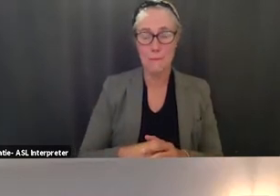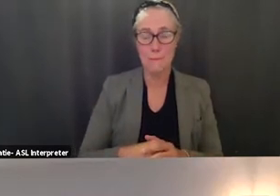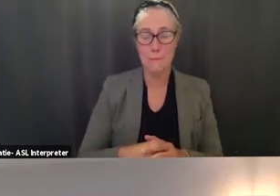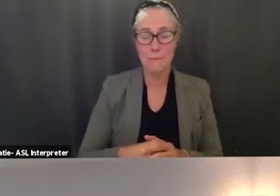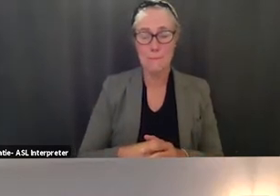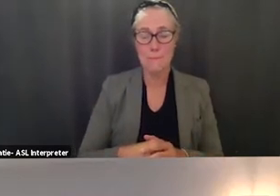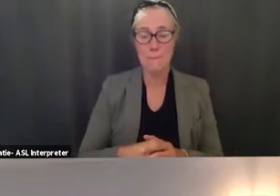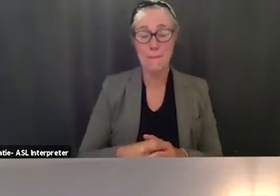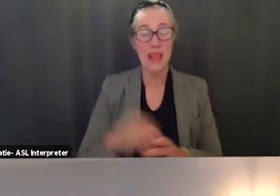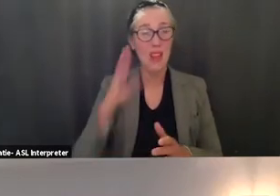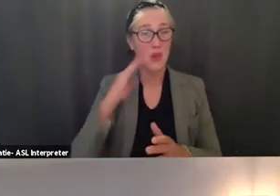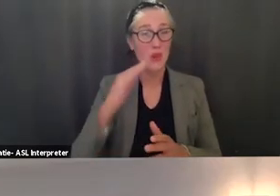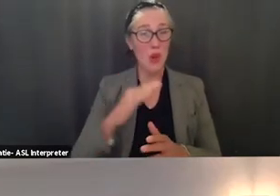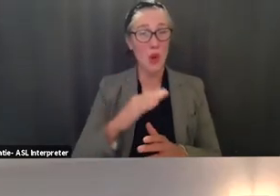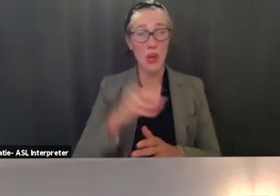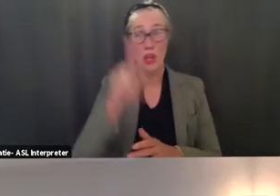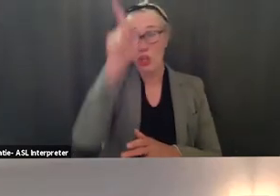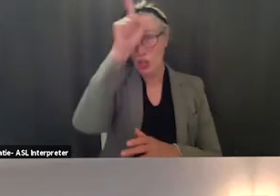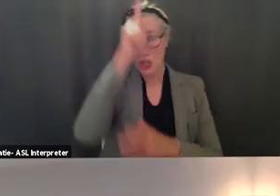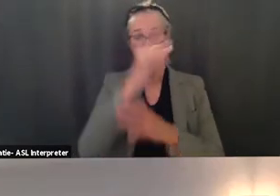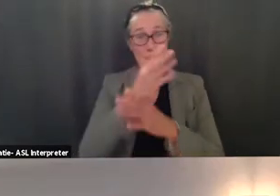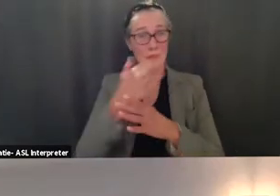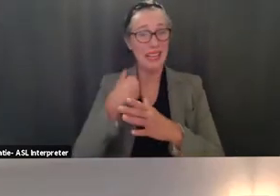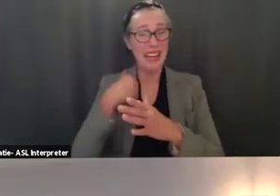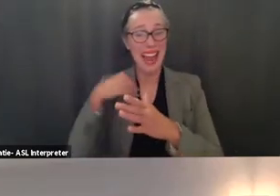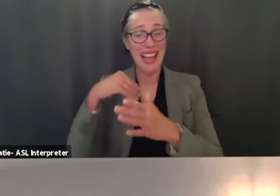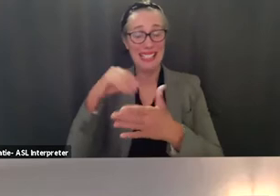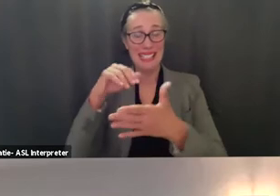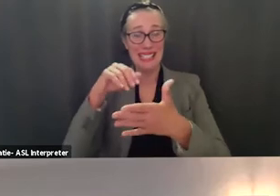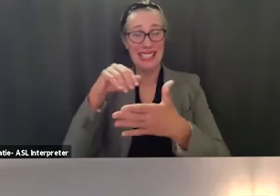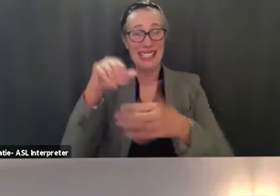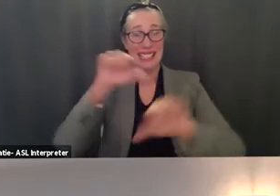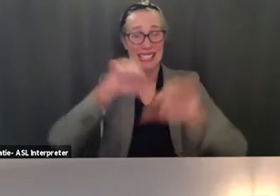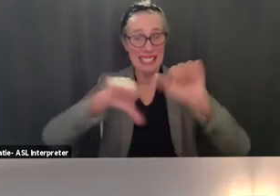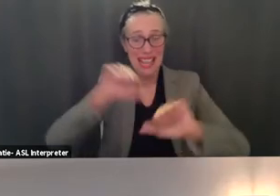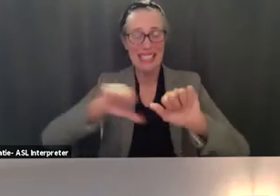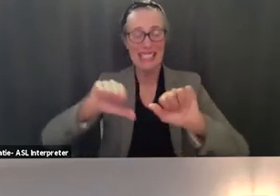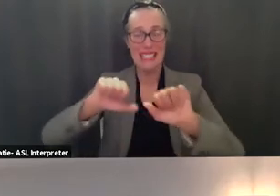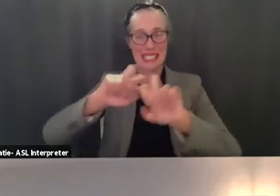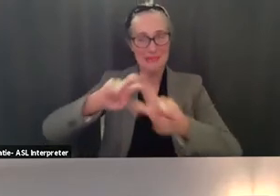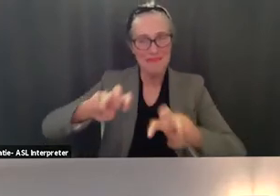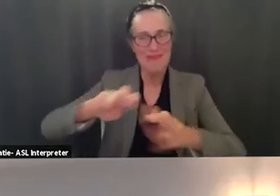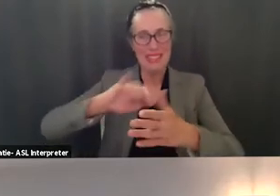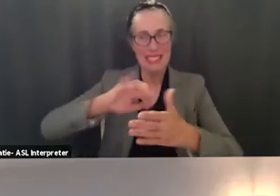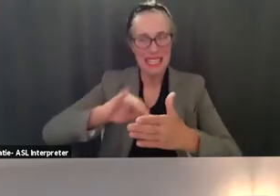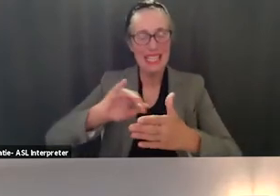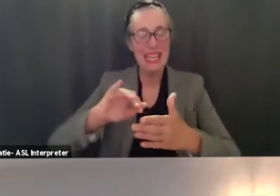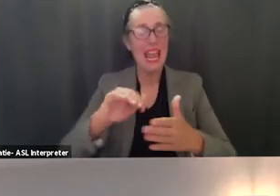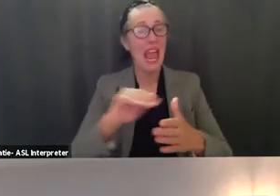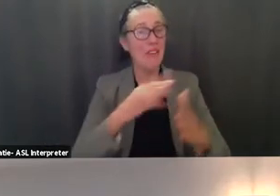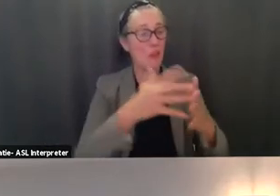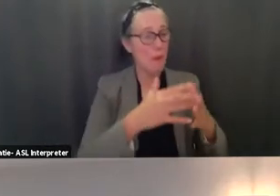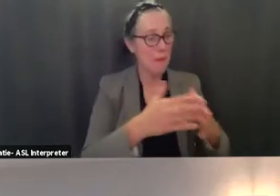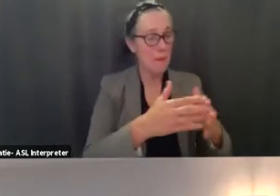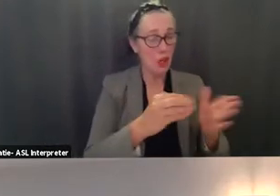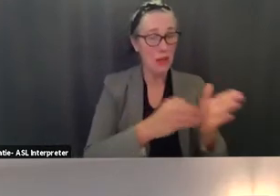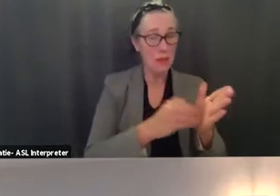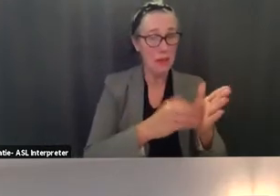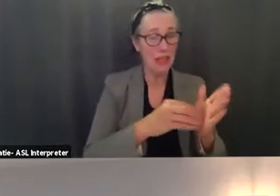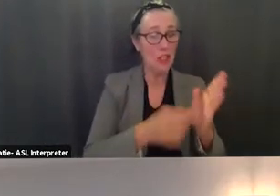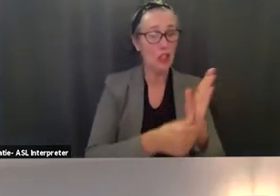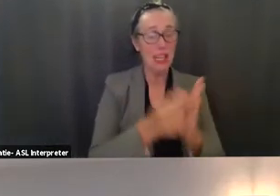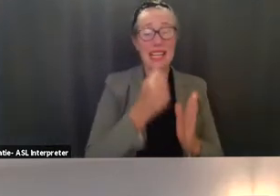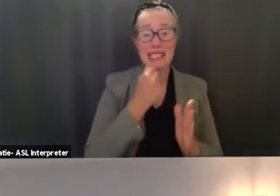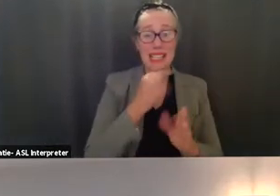from germany and also from america medical association journal that revealed that children to wear face